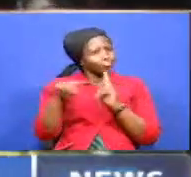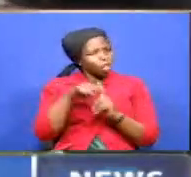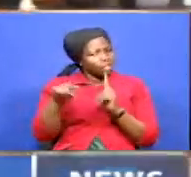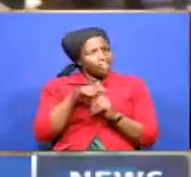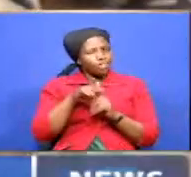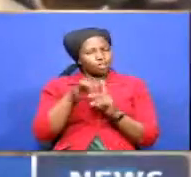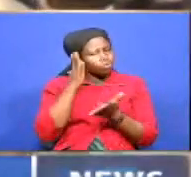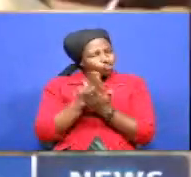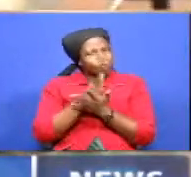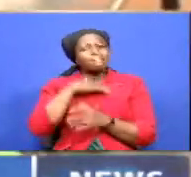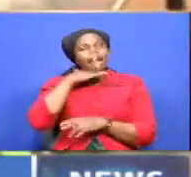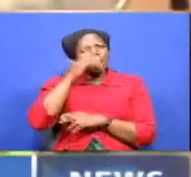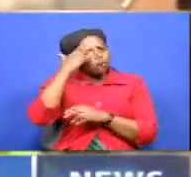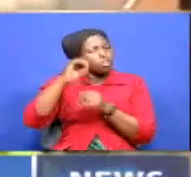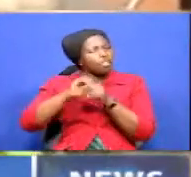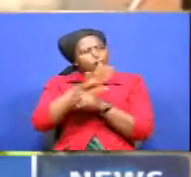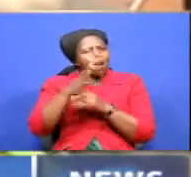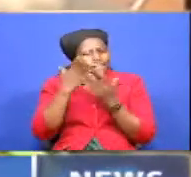-19.